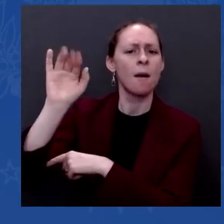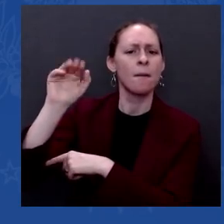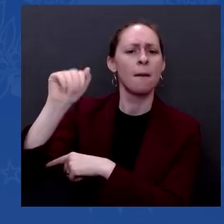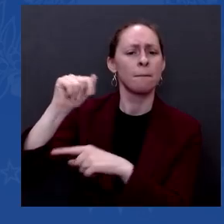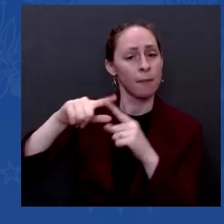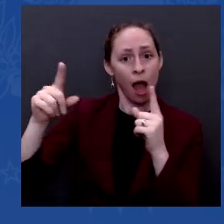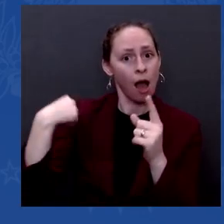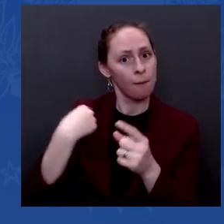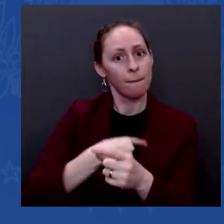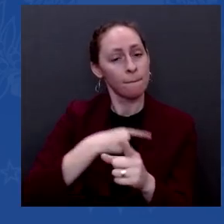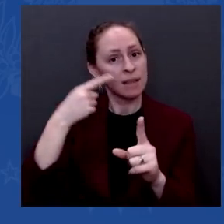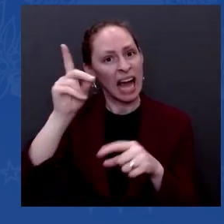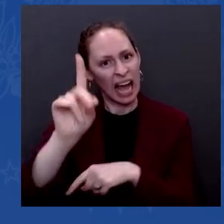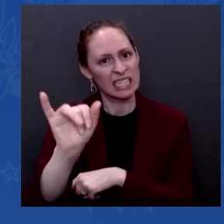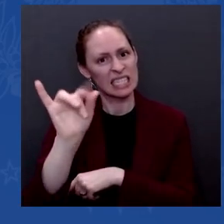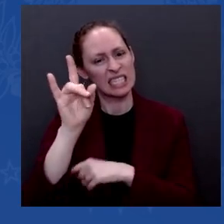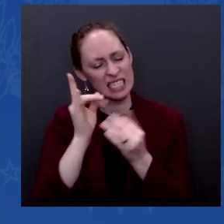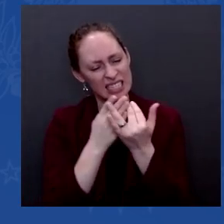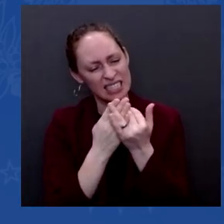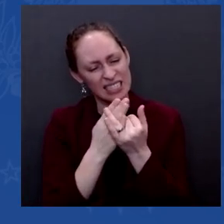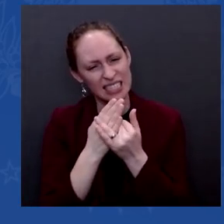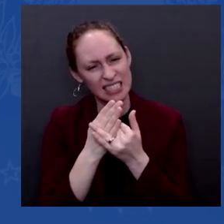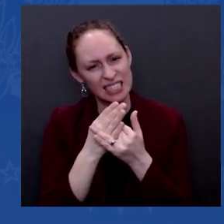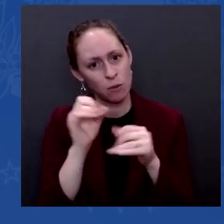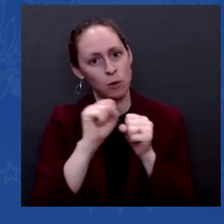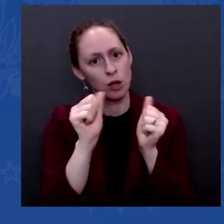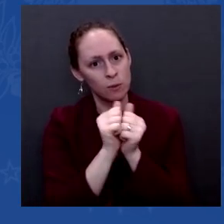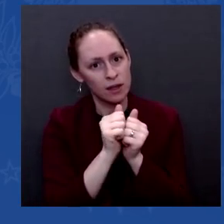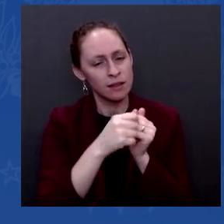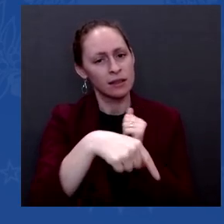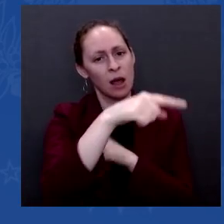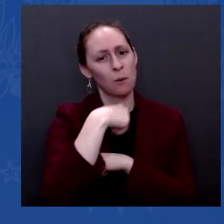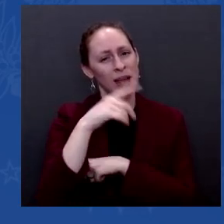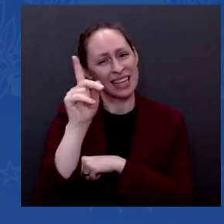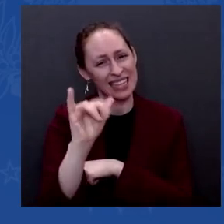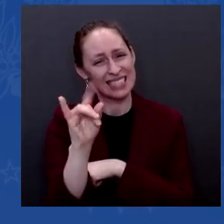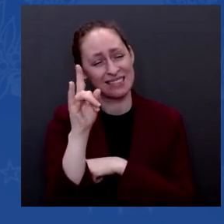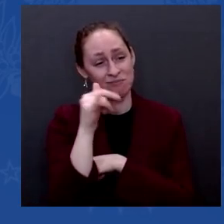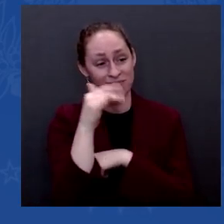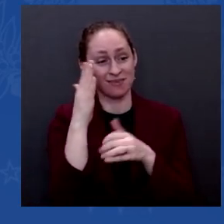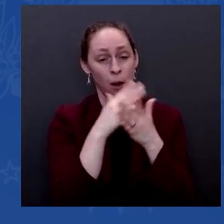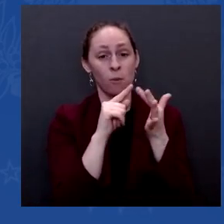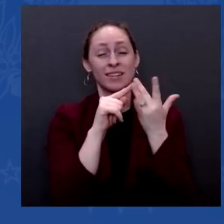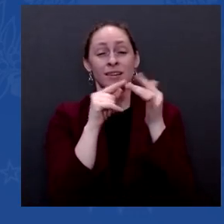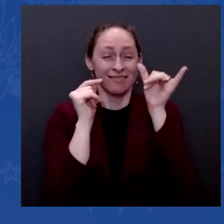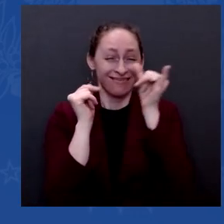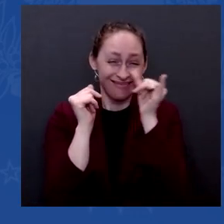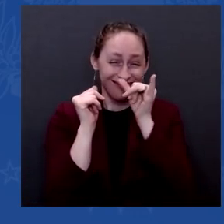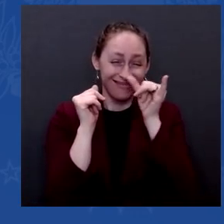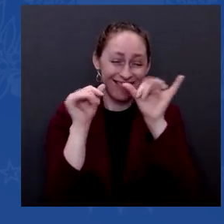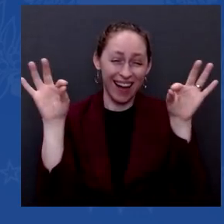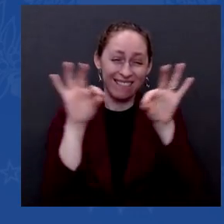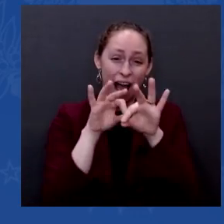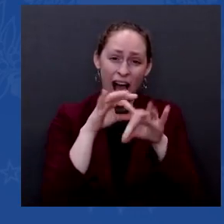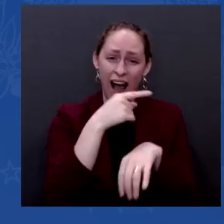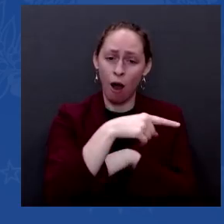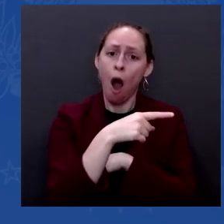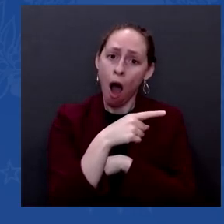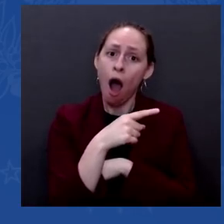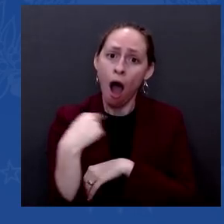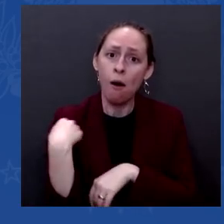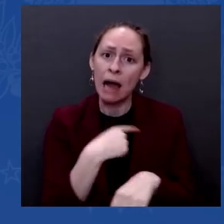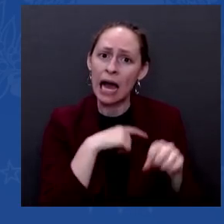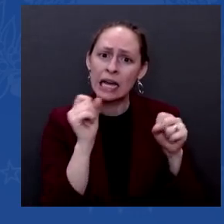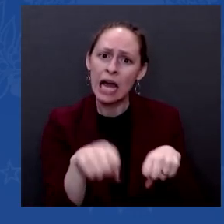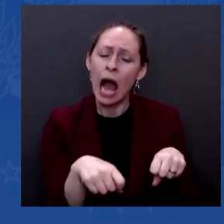On the stuff that was really consequential in terms of ideologically divisive, it was a real fight. But so — but I don't